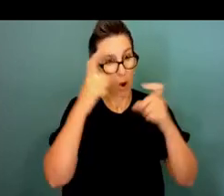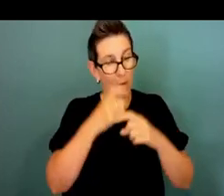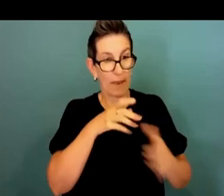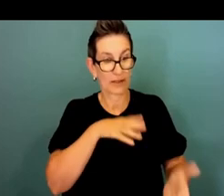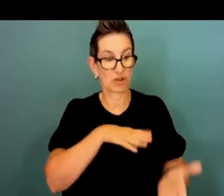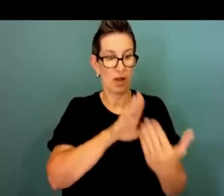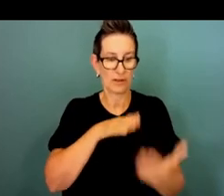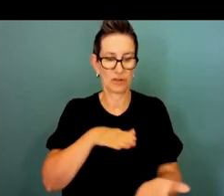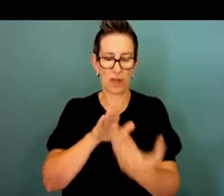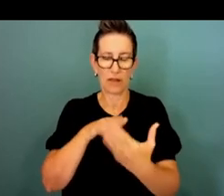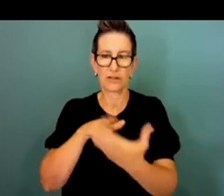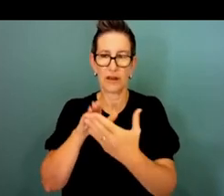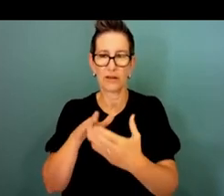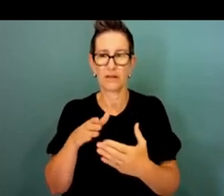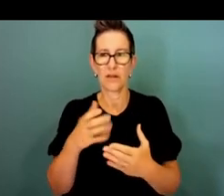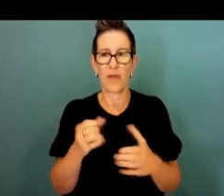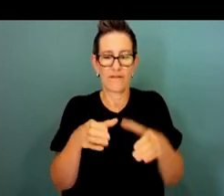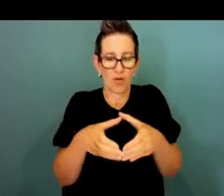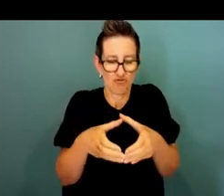a group of secretaries,